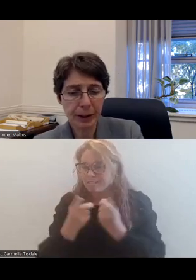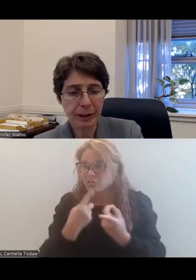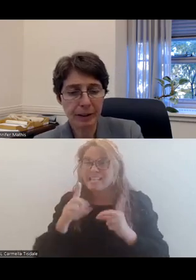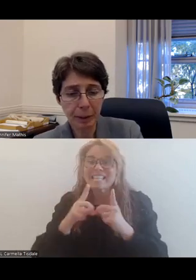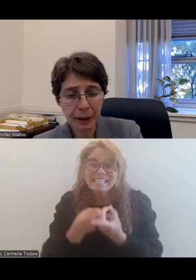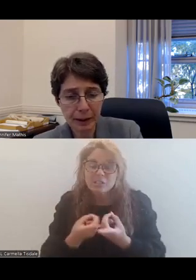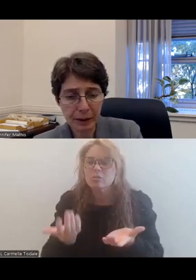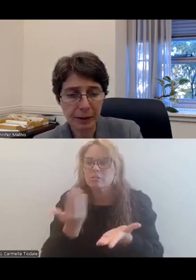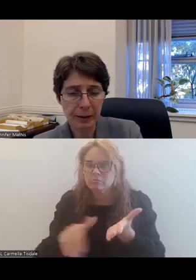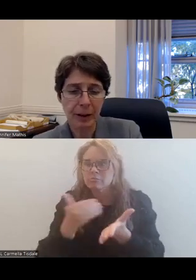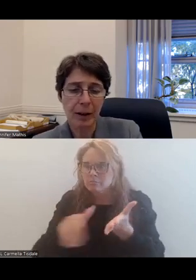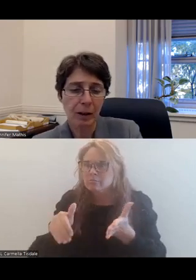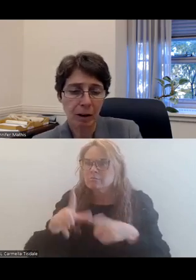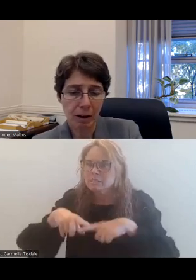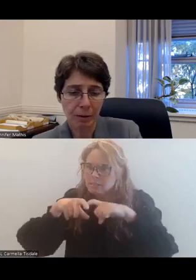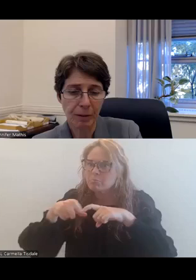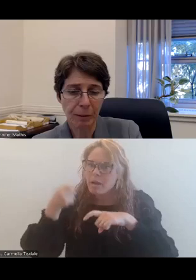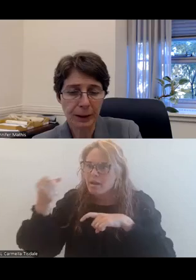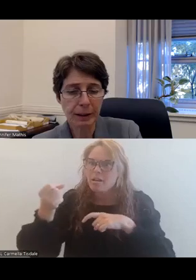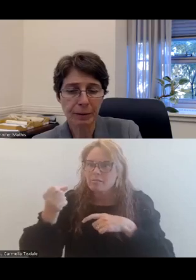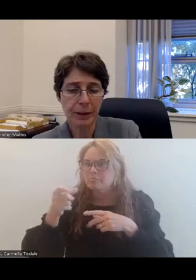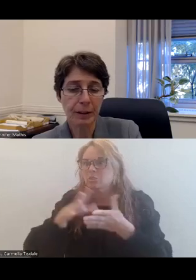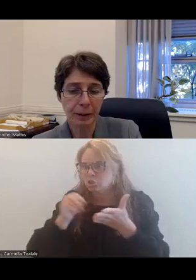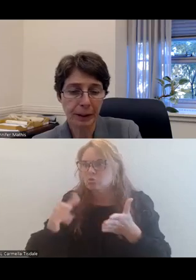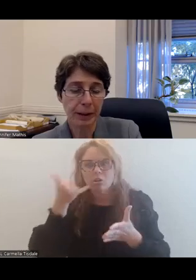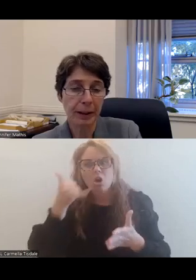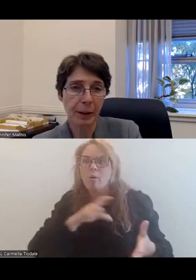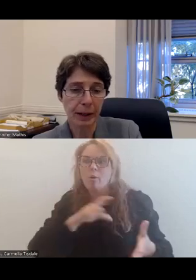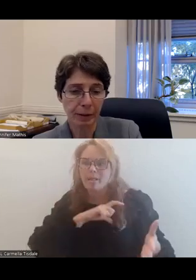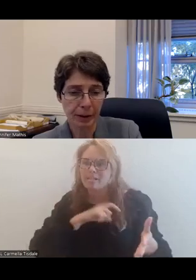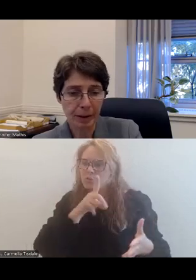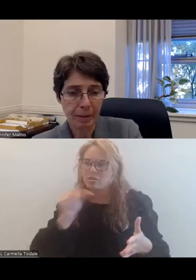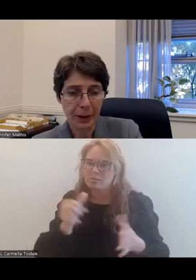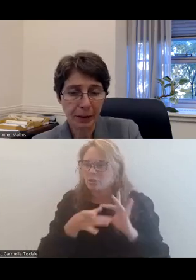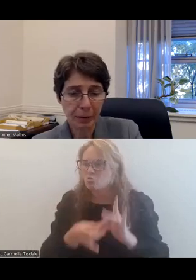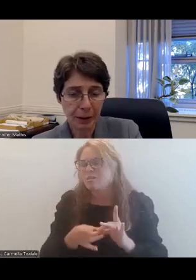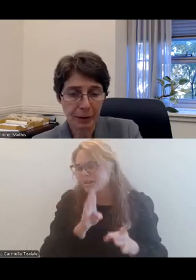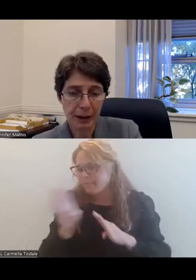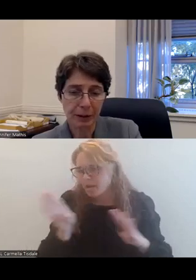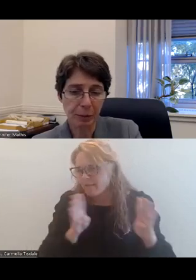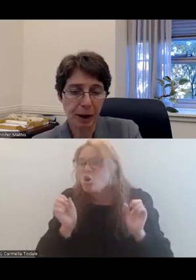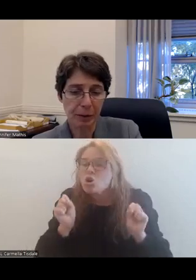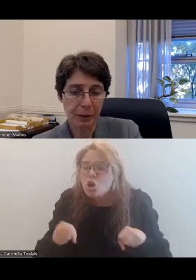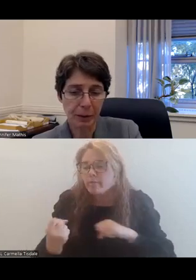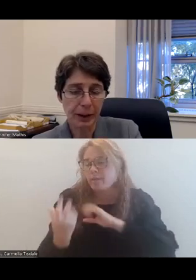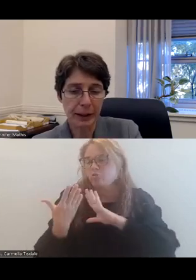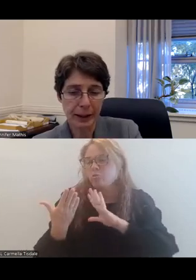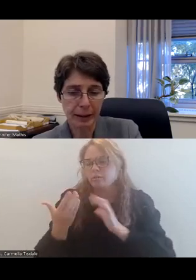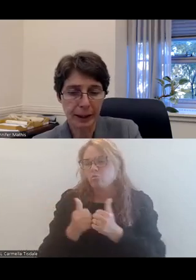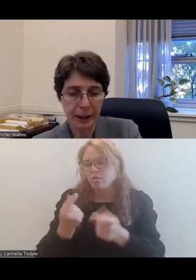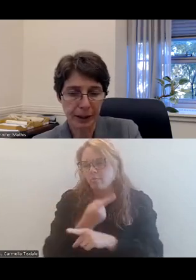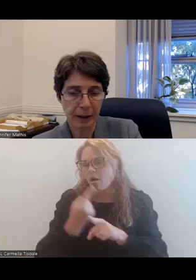district routinely suspended students or called police for disability-related behavior that could have been addressed through proper